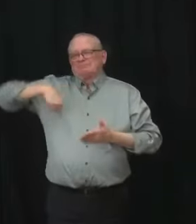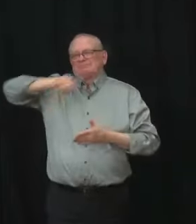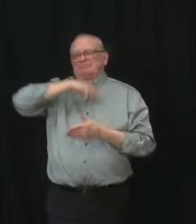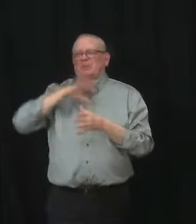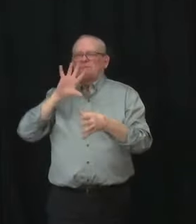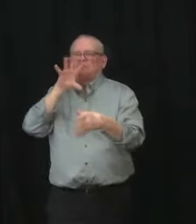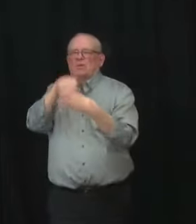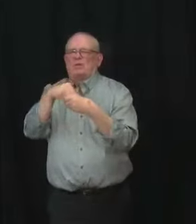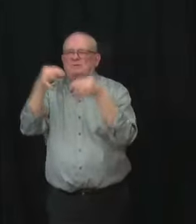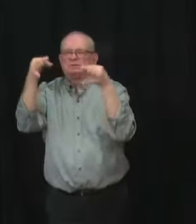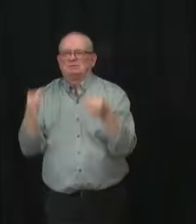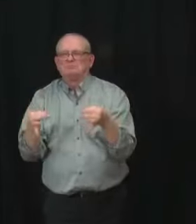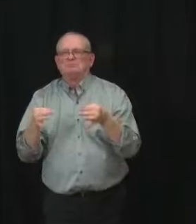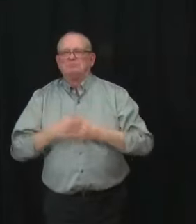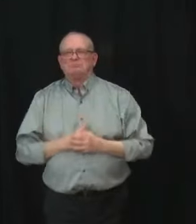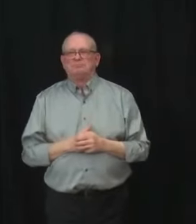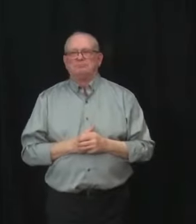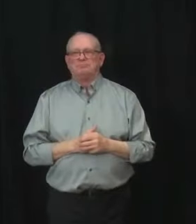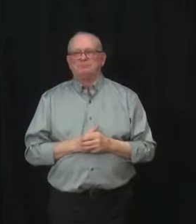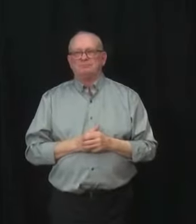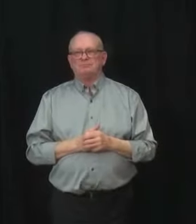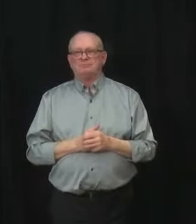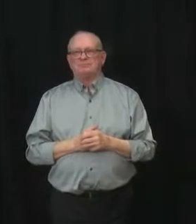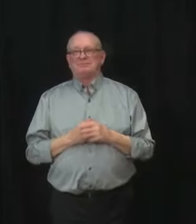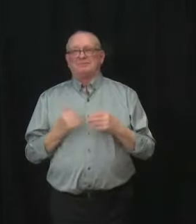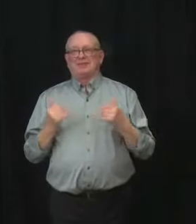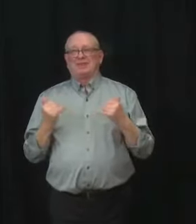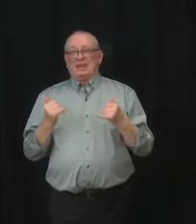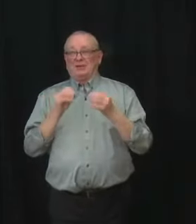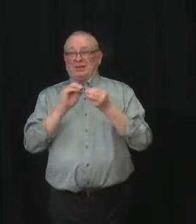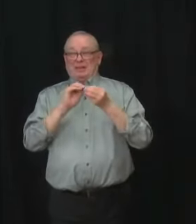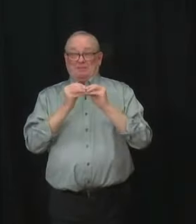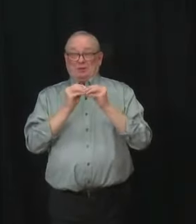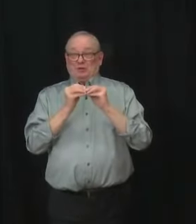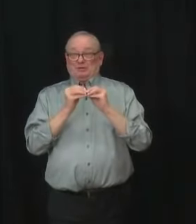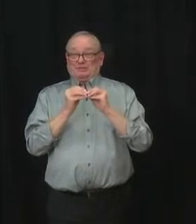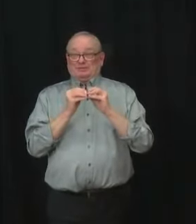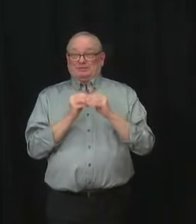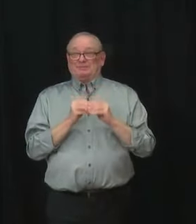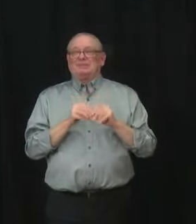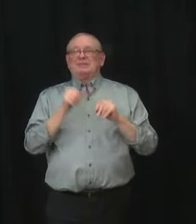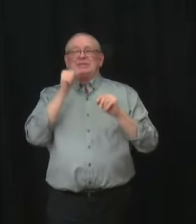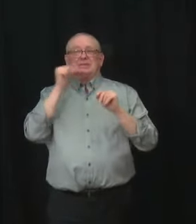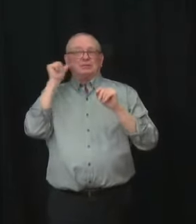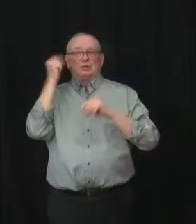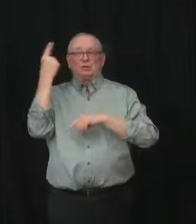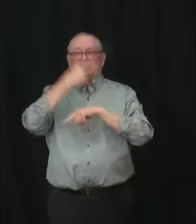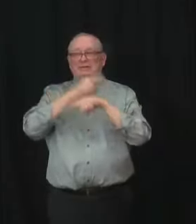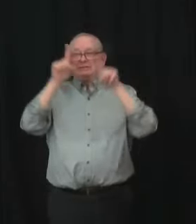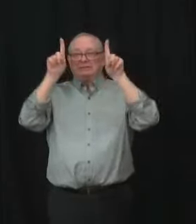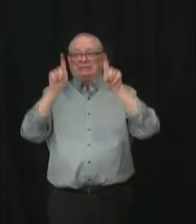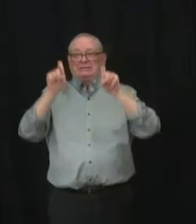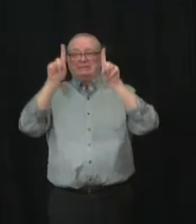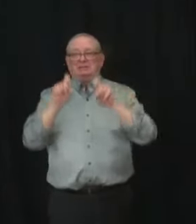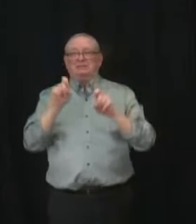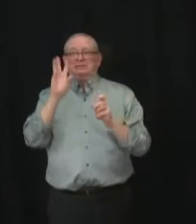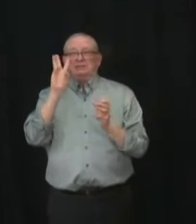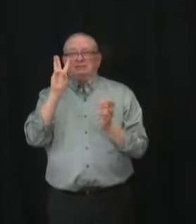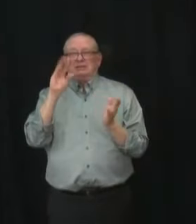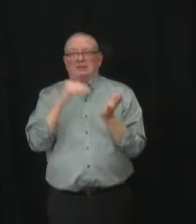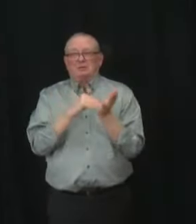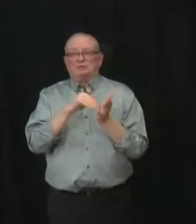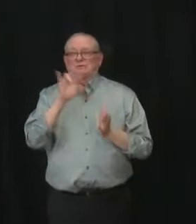identified 2,722 new cases of COVID-19 and completed about 6,700 tests.